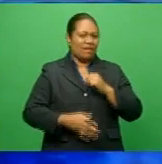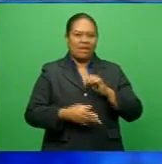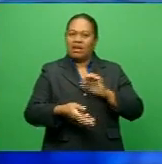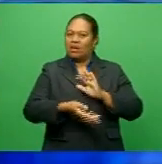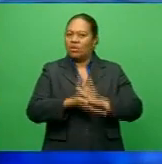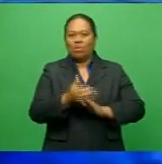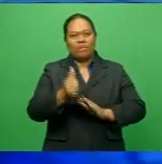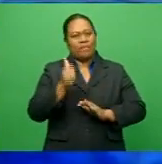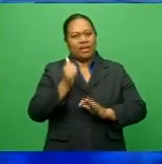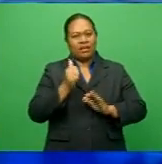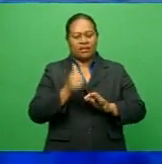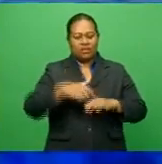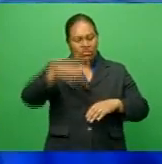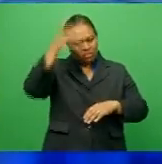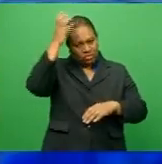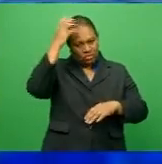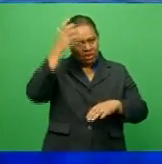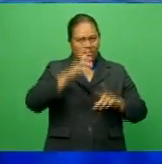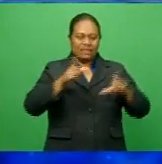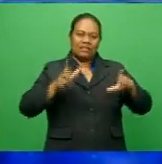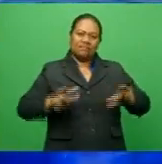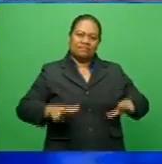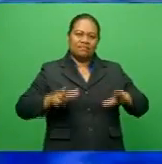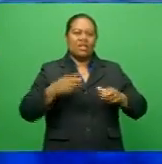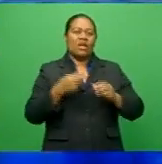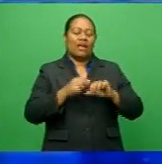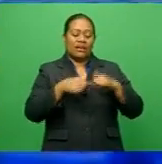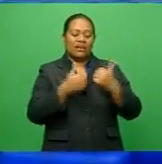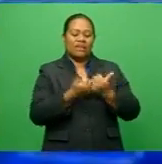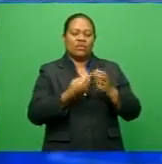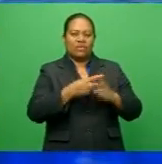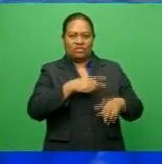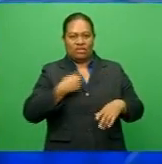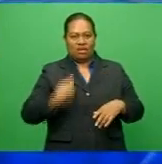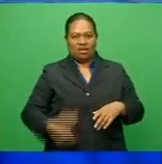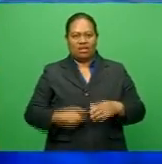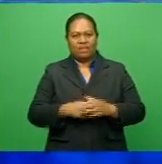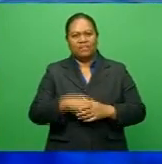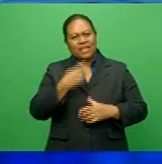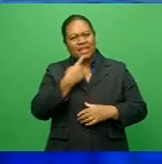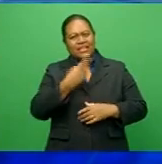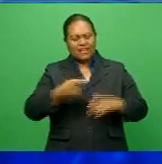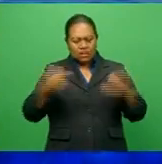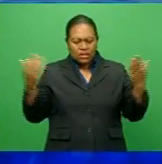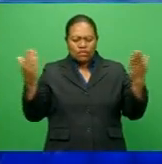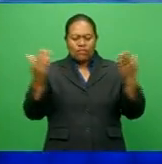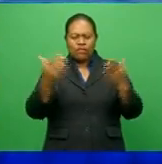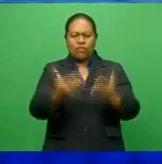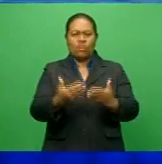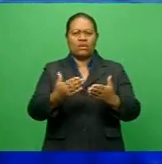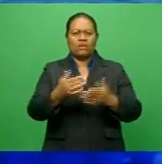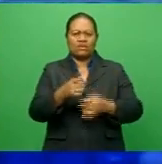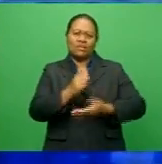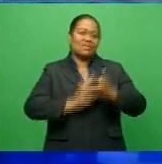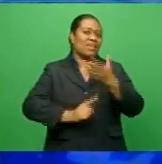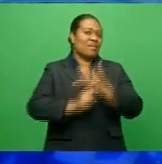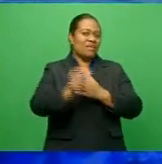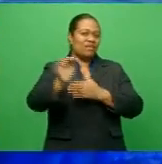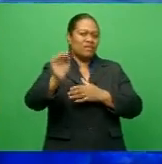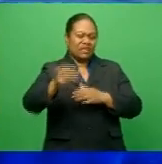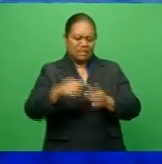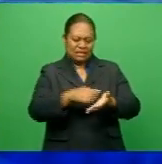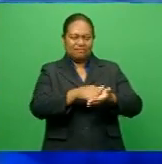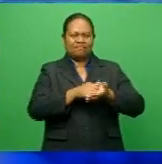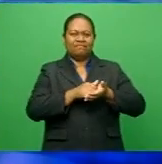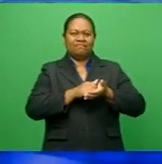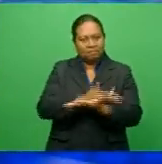and trade deal, he has told the New York Times in an interview. Instead, he'll focus on his stimulus package and keeping his China